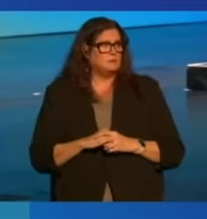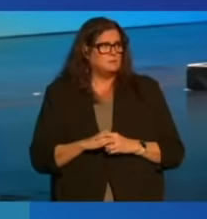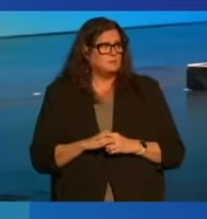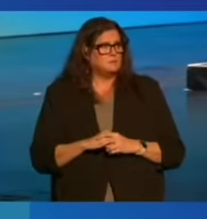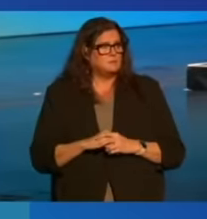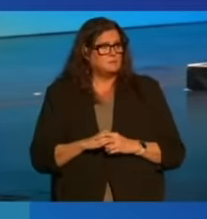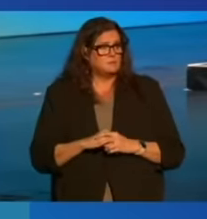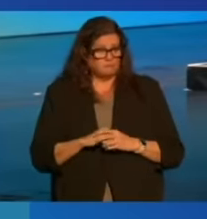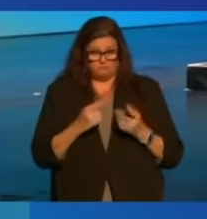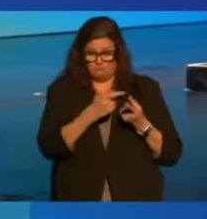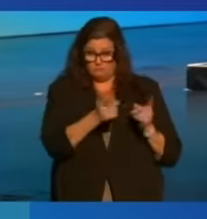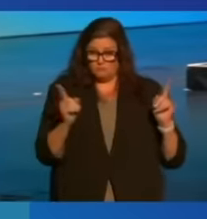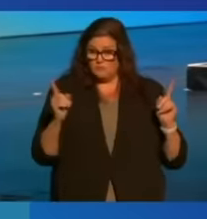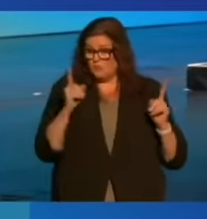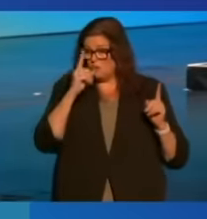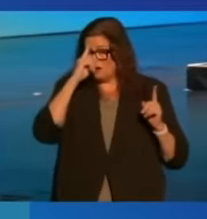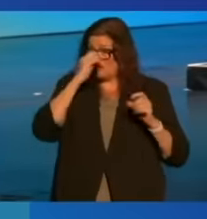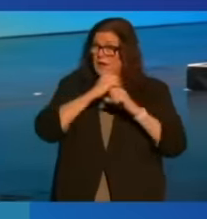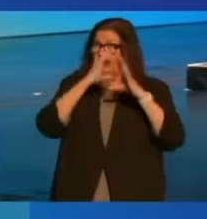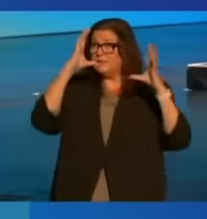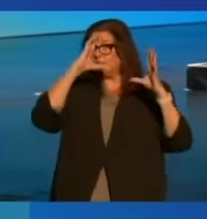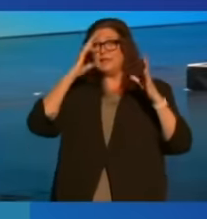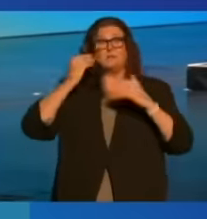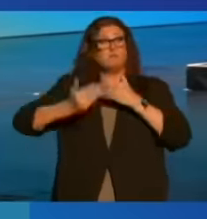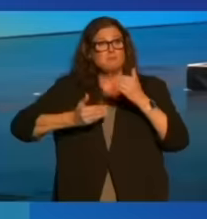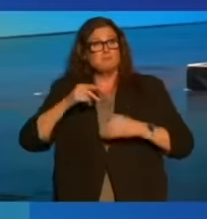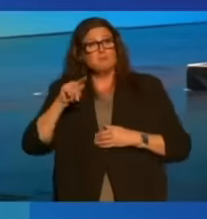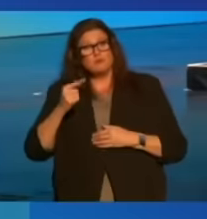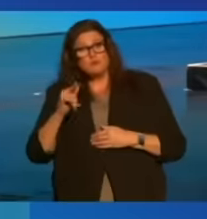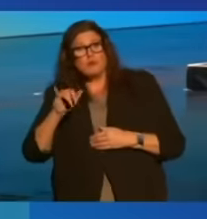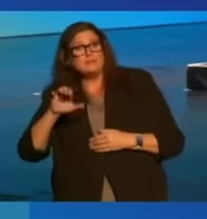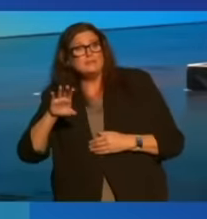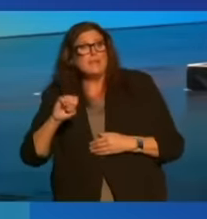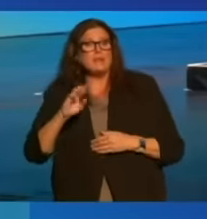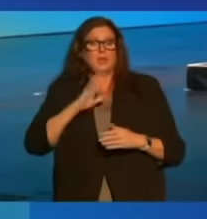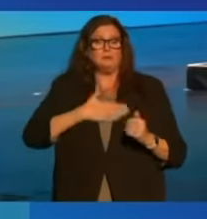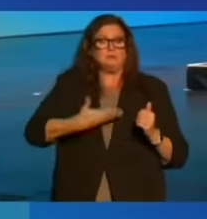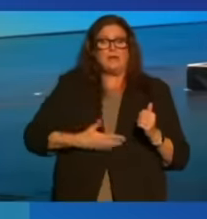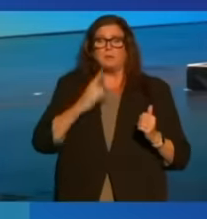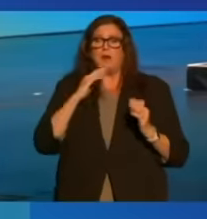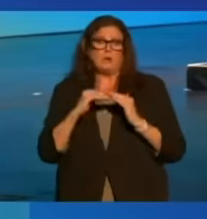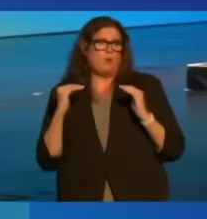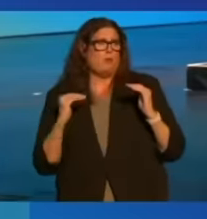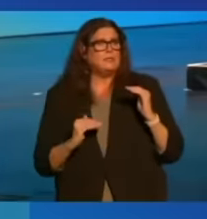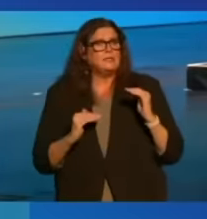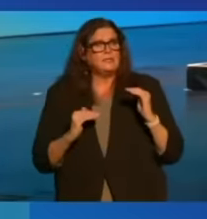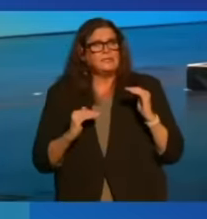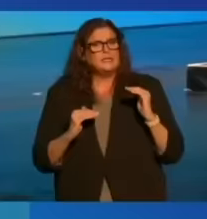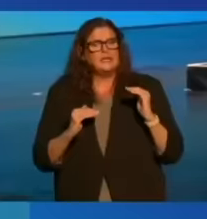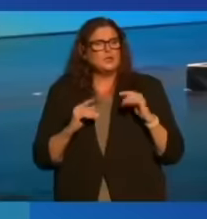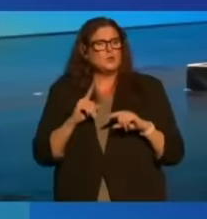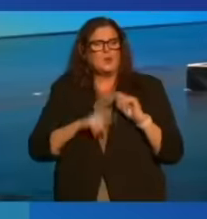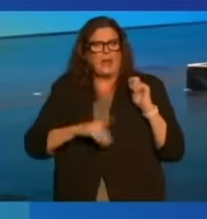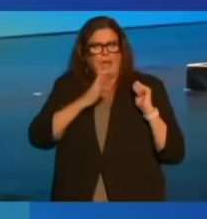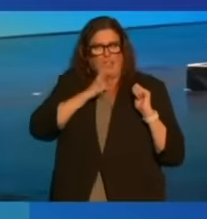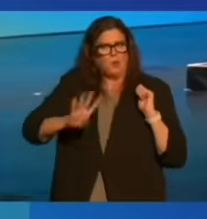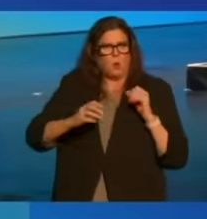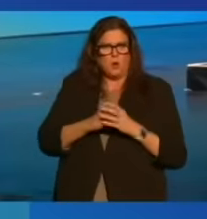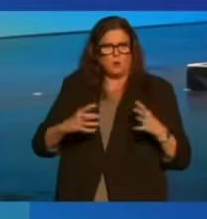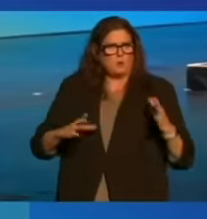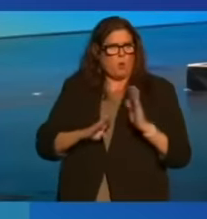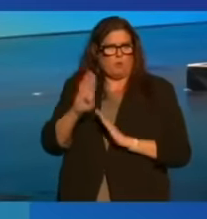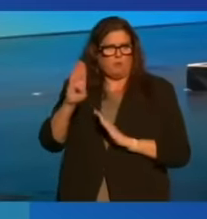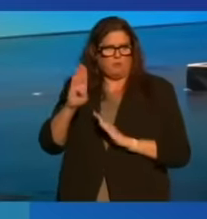Those of you who are idealistic and progressive and are upset about inequality, you can't ignore growth.